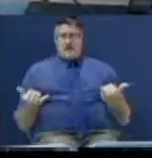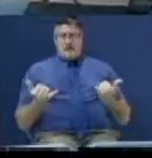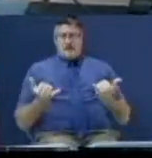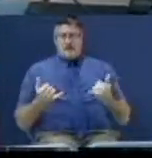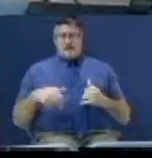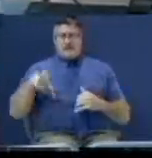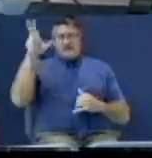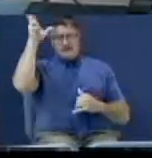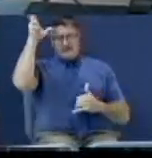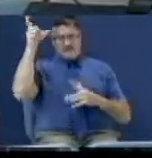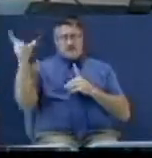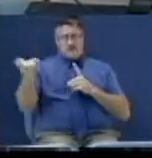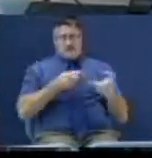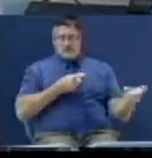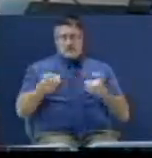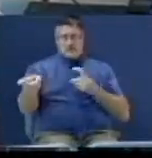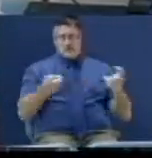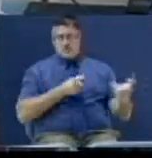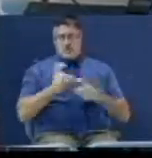controlling me constantly.